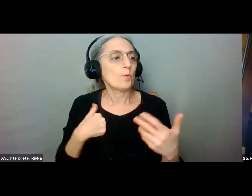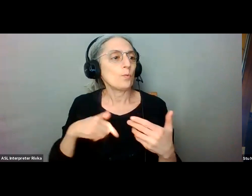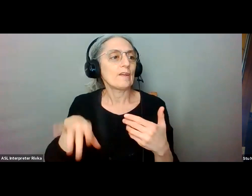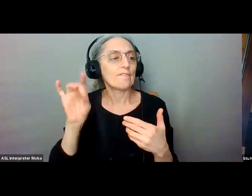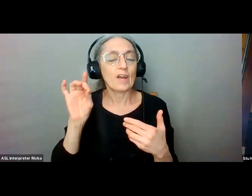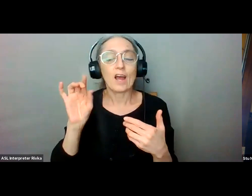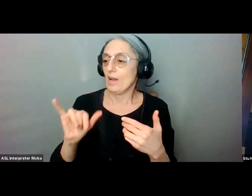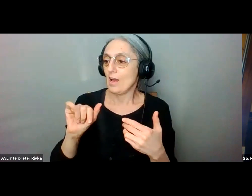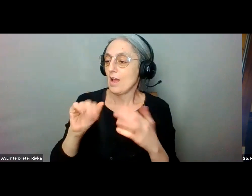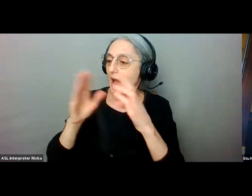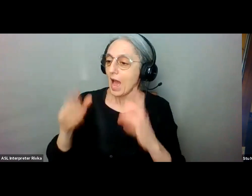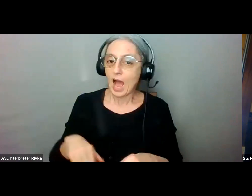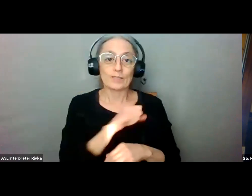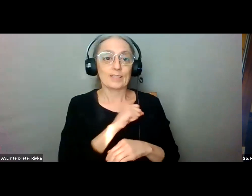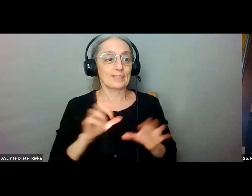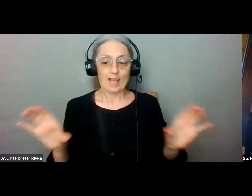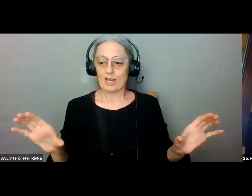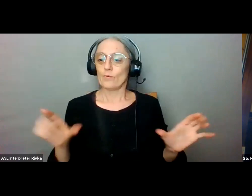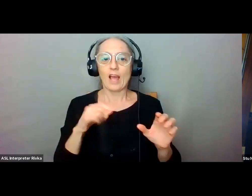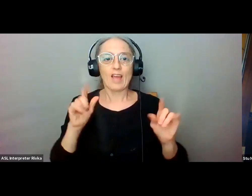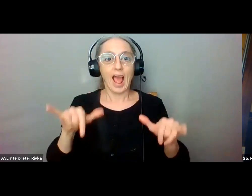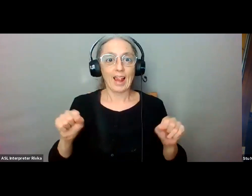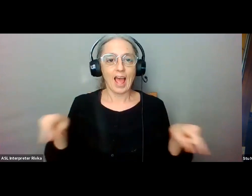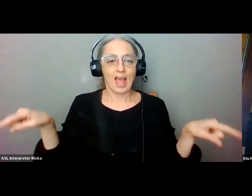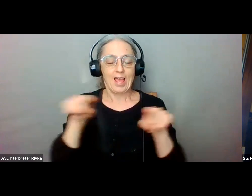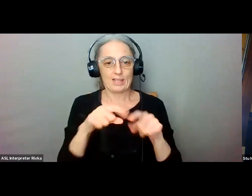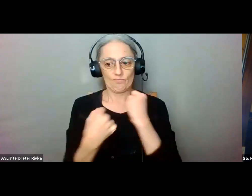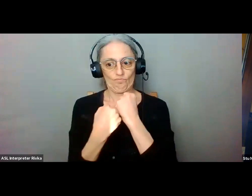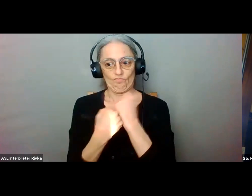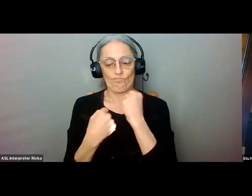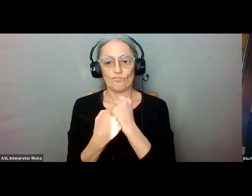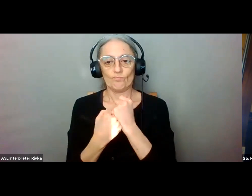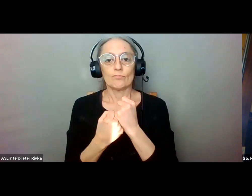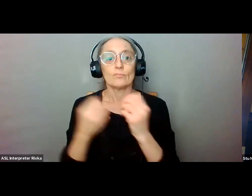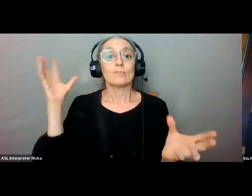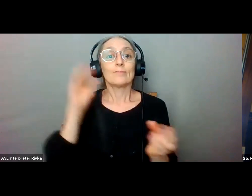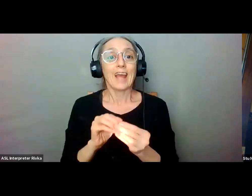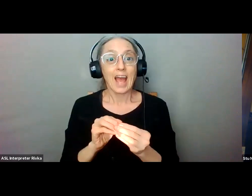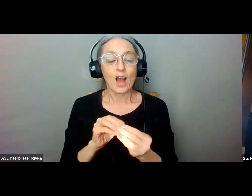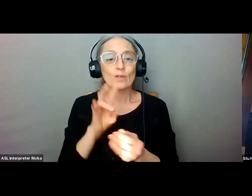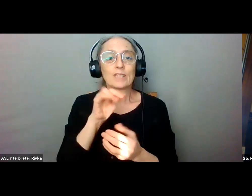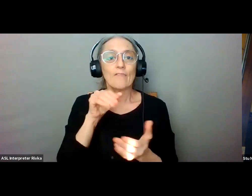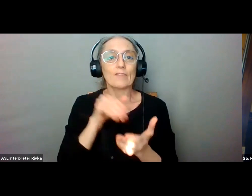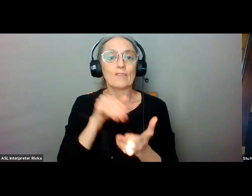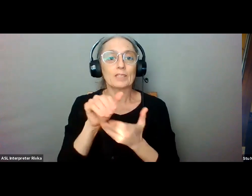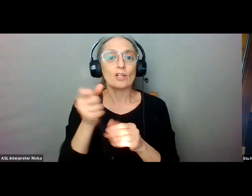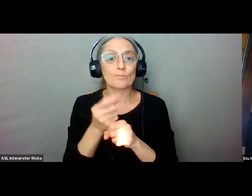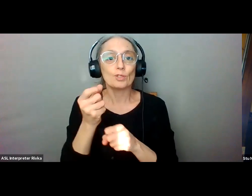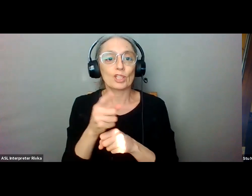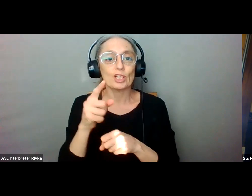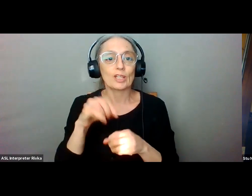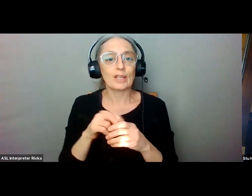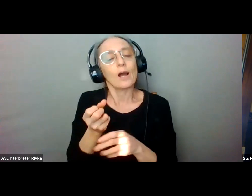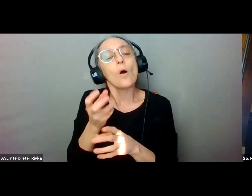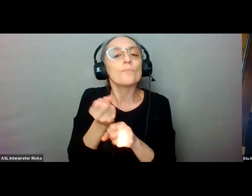the house and the senate we wound up uh having 70 million dollars per year uh in in the biennial